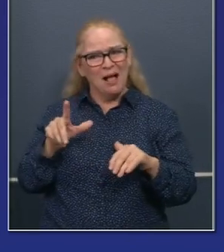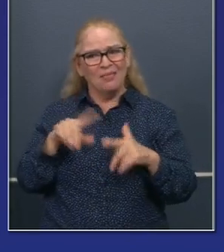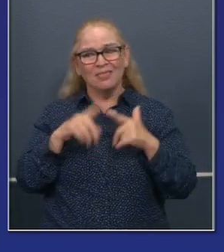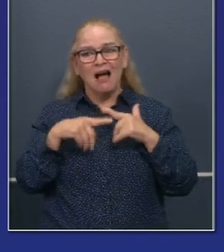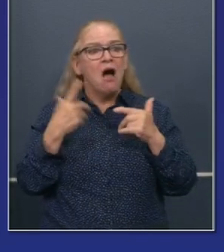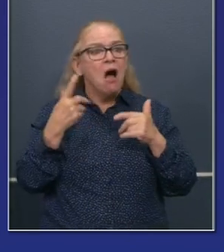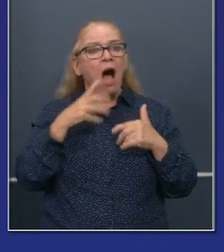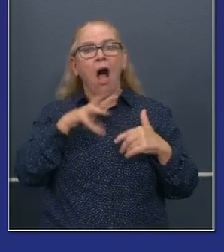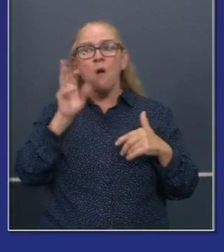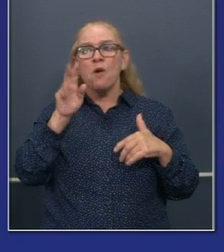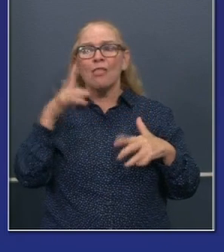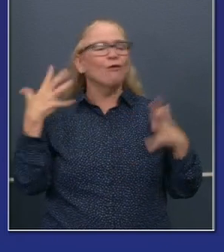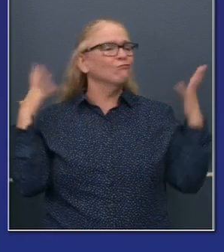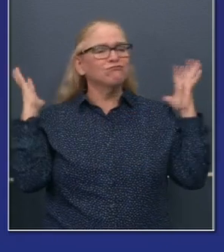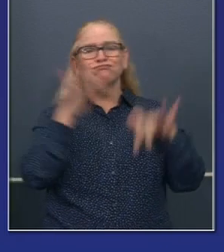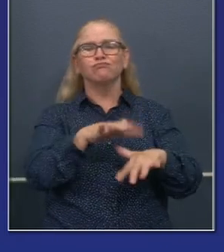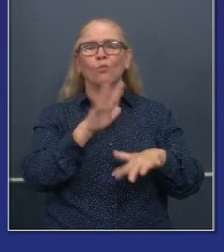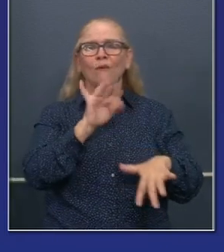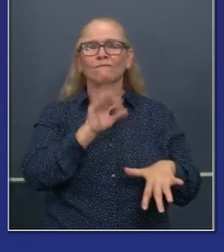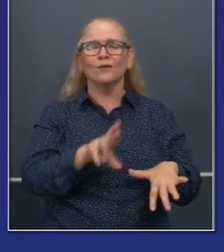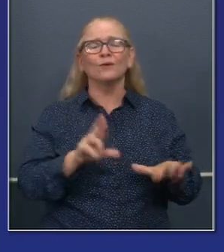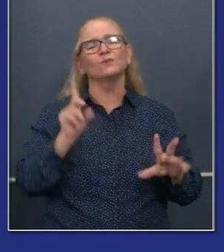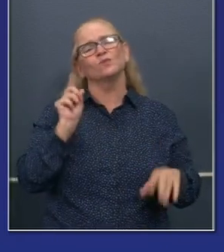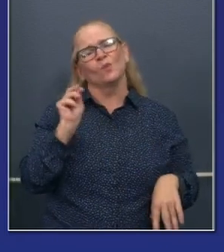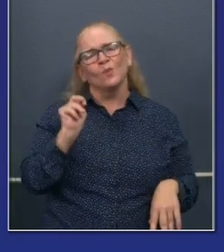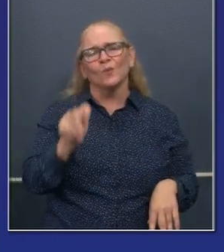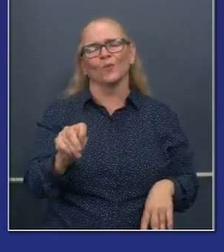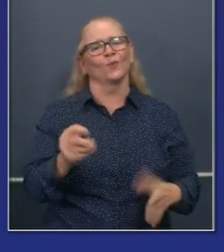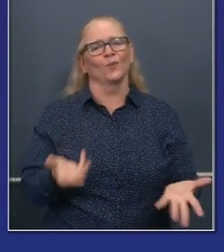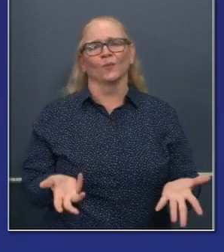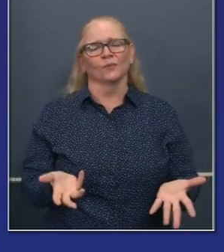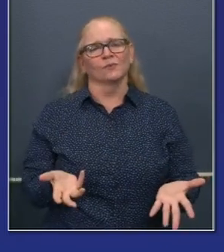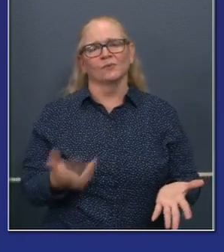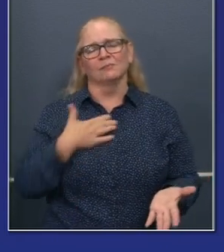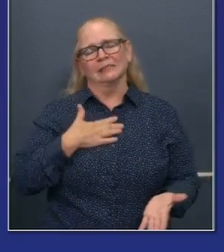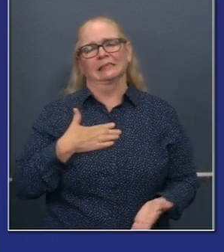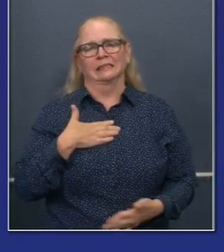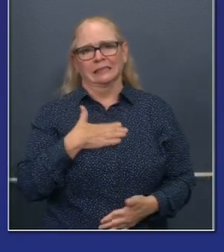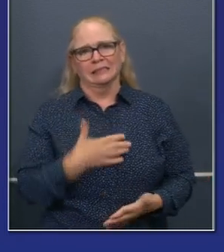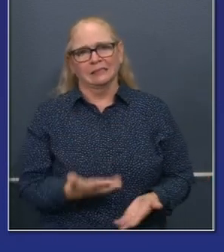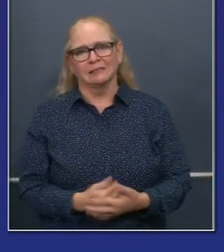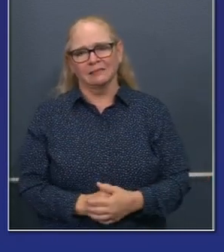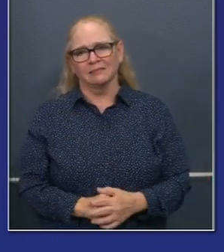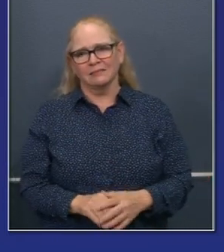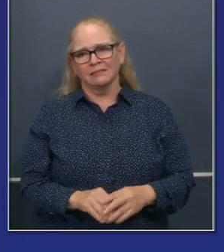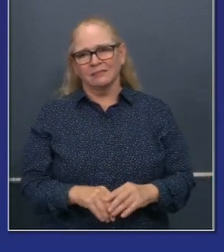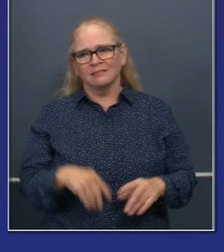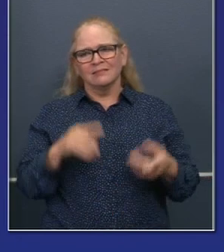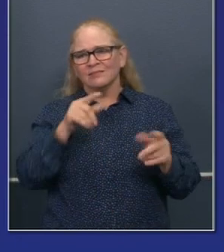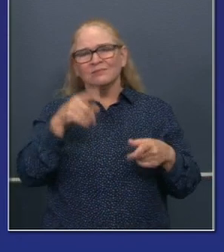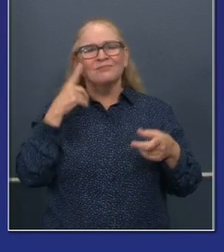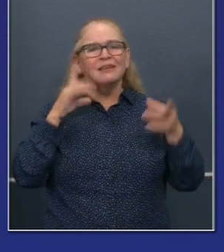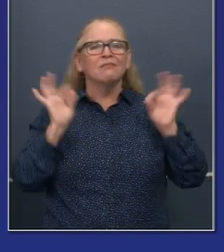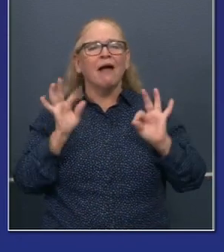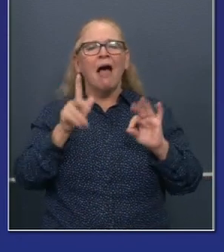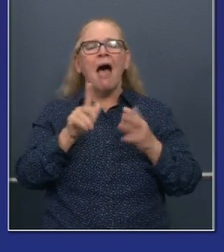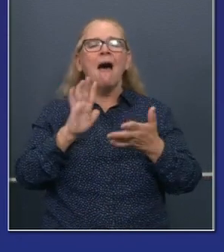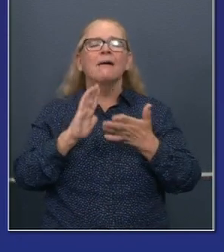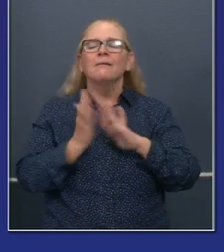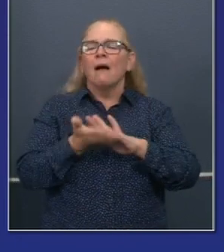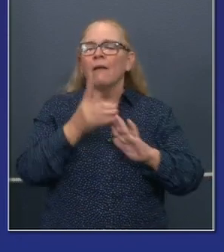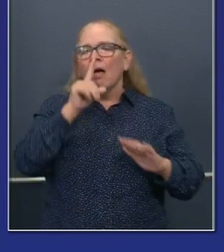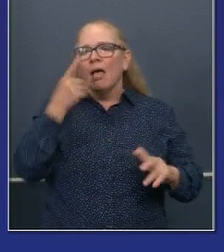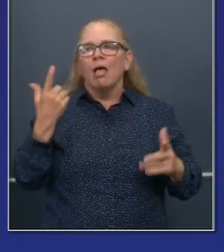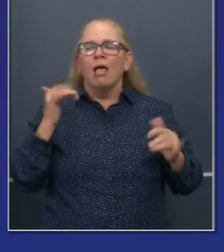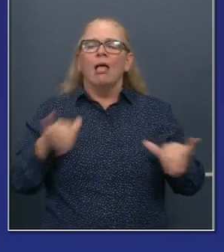know, day two, a week, two people begin again to let their guard down. can't let your guard down. Got to continue to